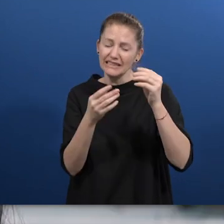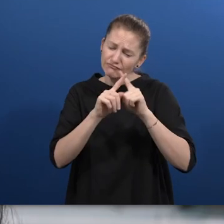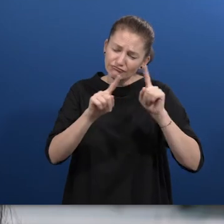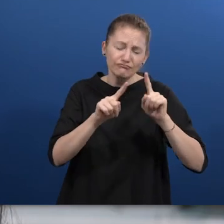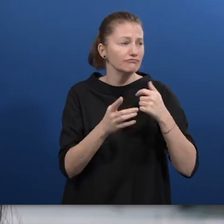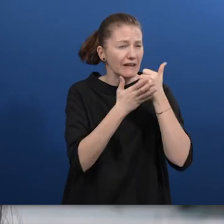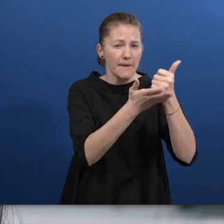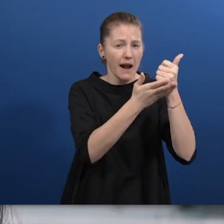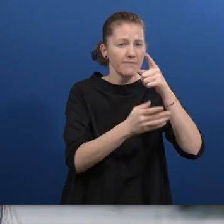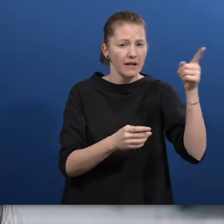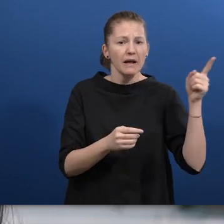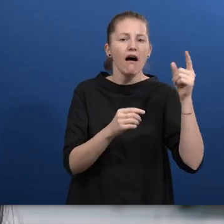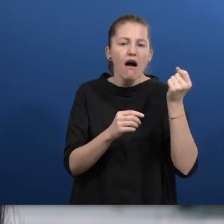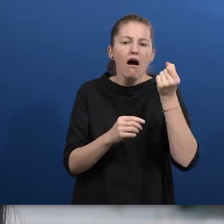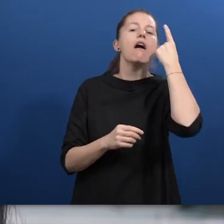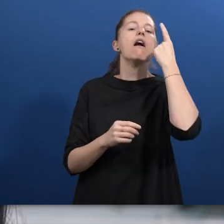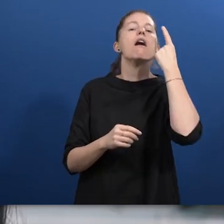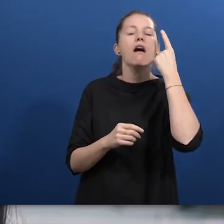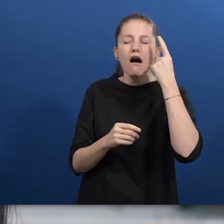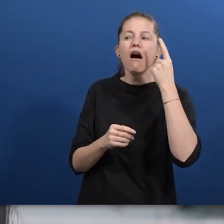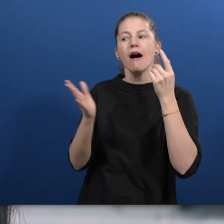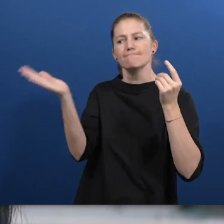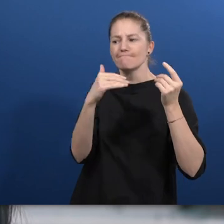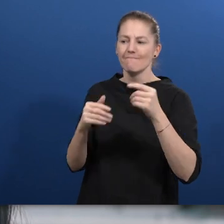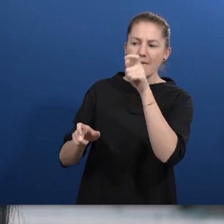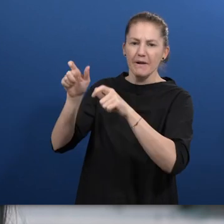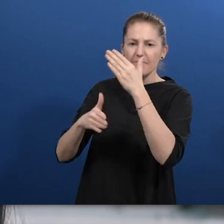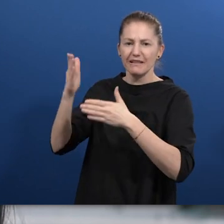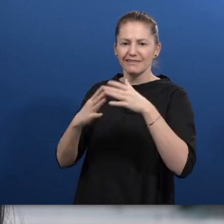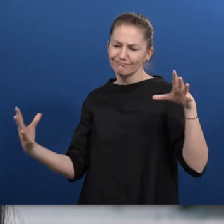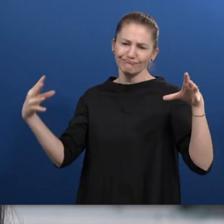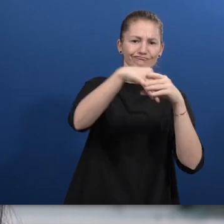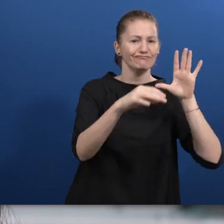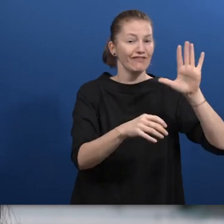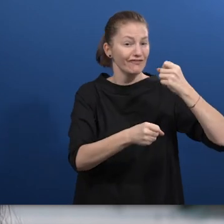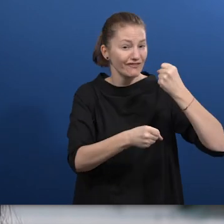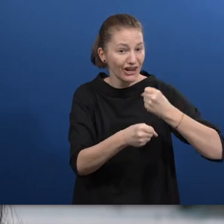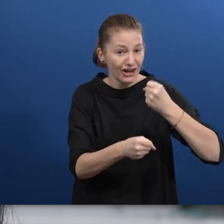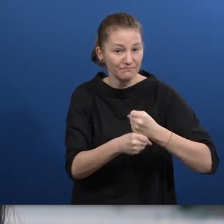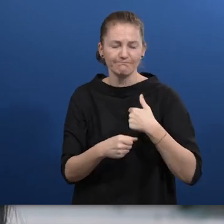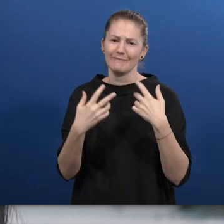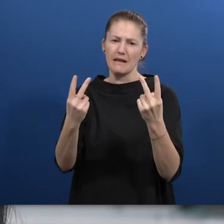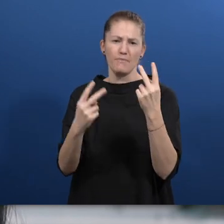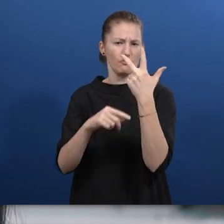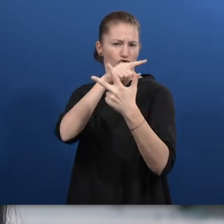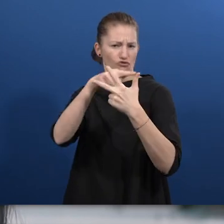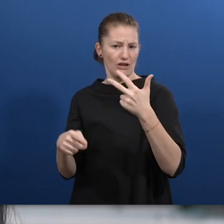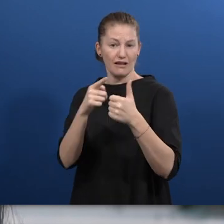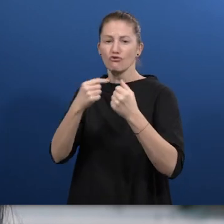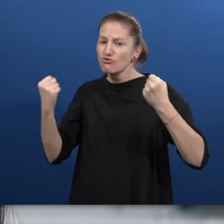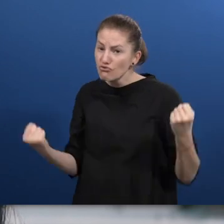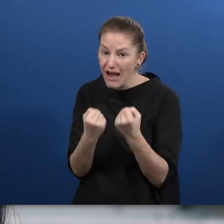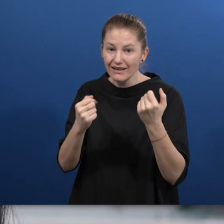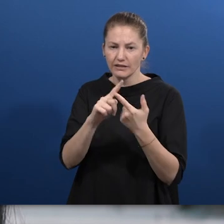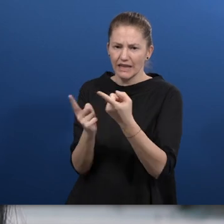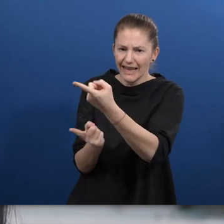provide three pillars, training, recruitment and accessibility. And we do so by providing employers the